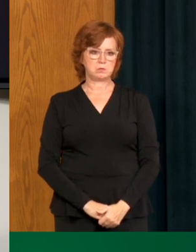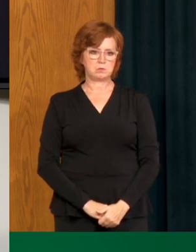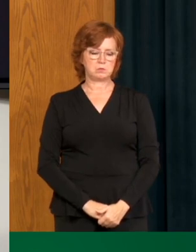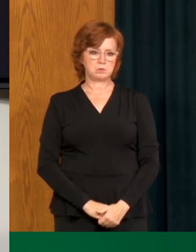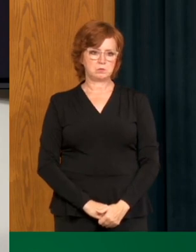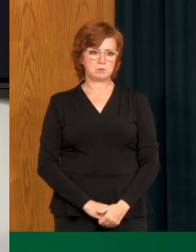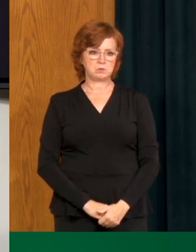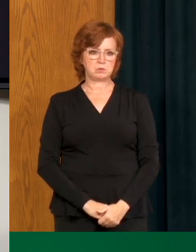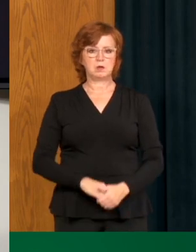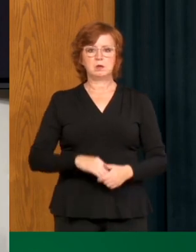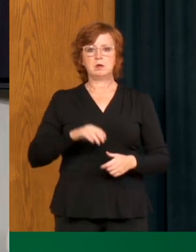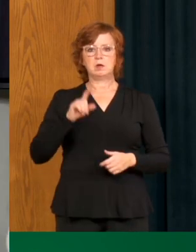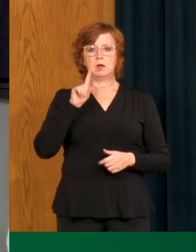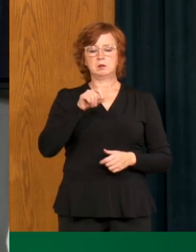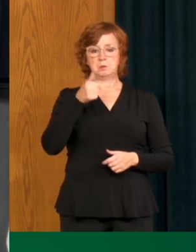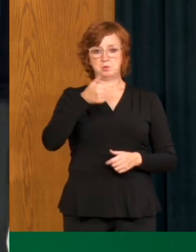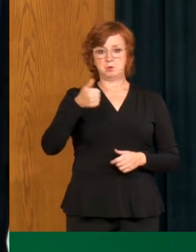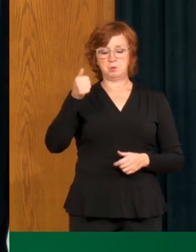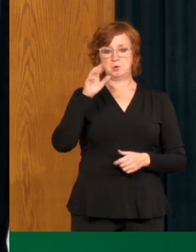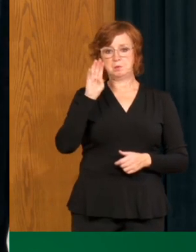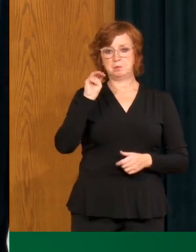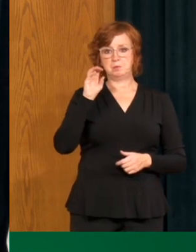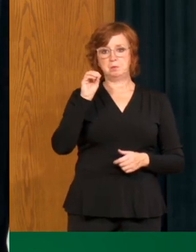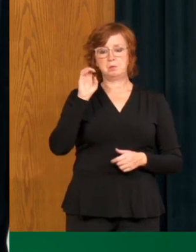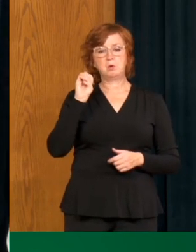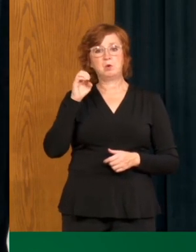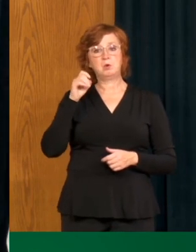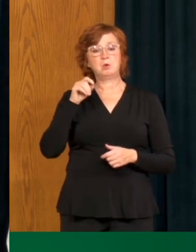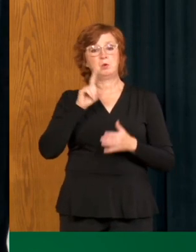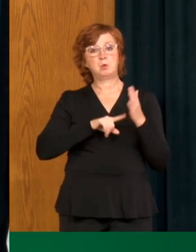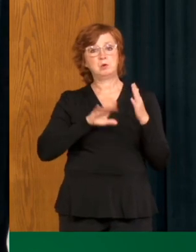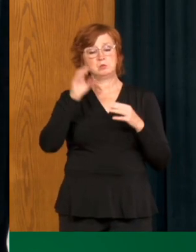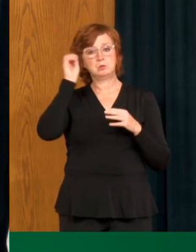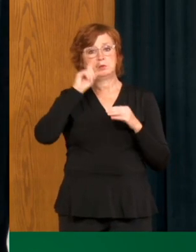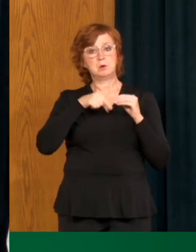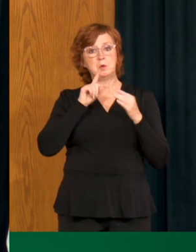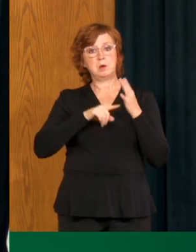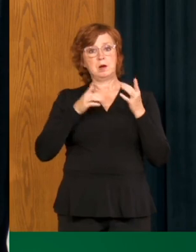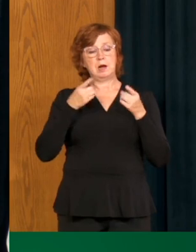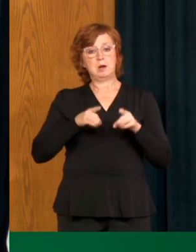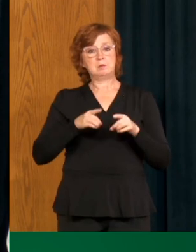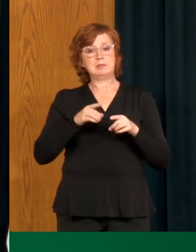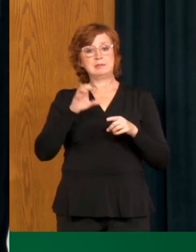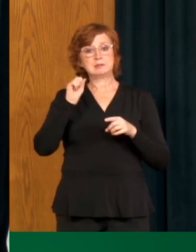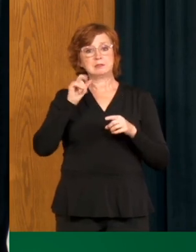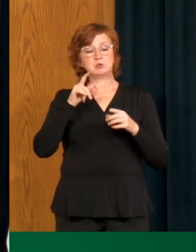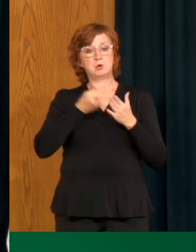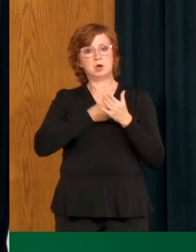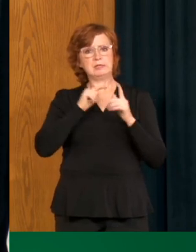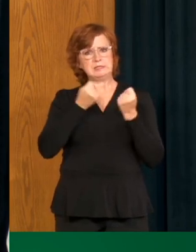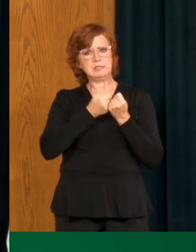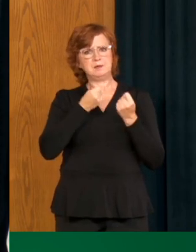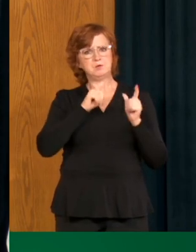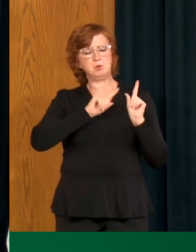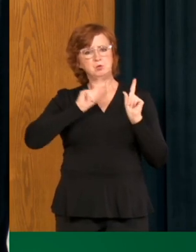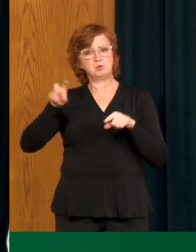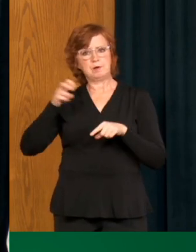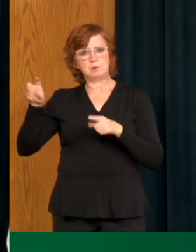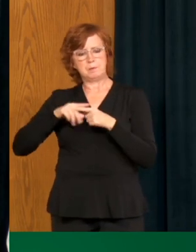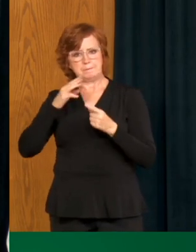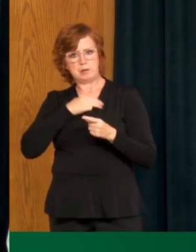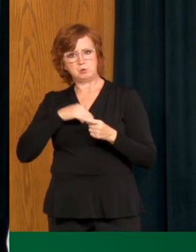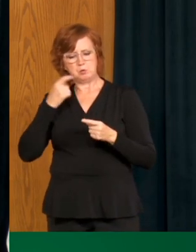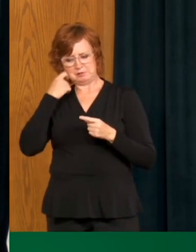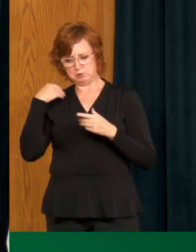Saskatchewan hockey teams that traveled to Manitoba to play in a tournament last weekend? Well, it's disappointing. Um, it's disappointing as I know the